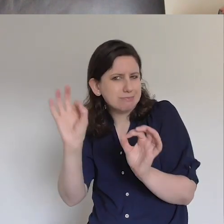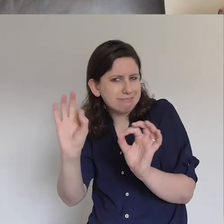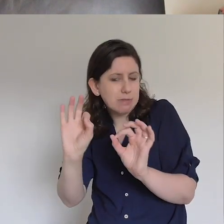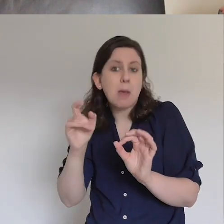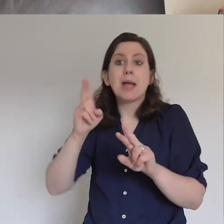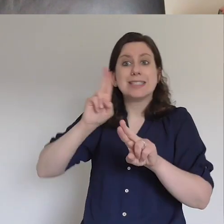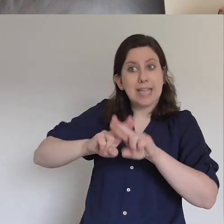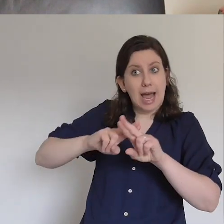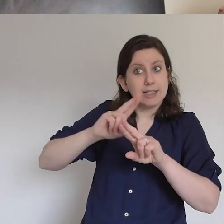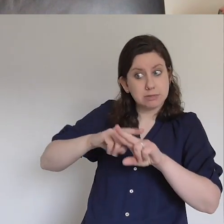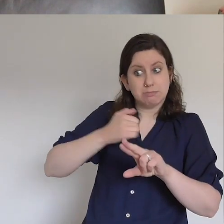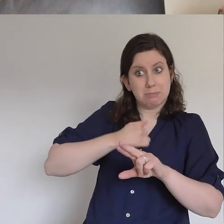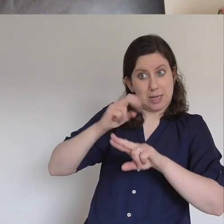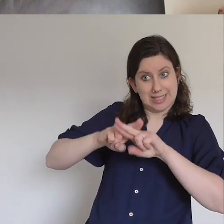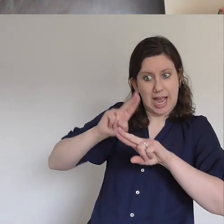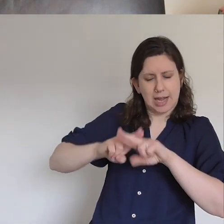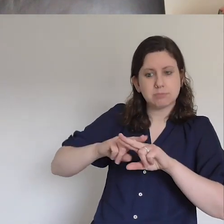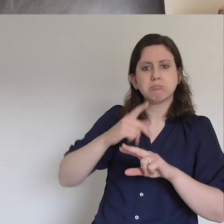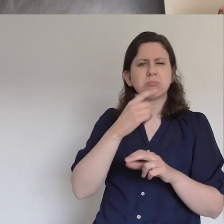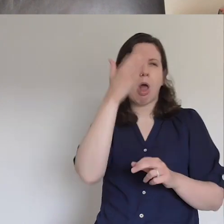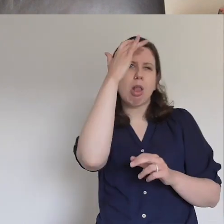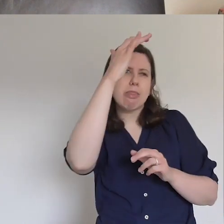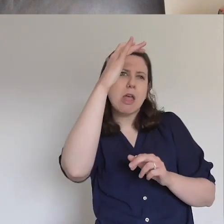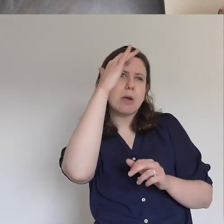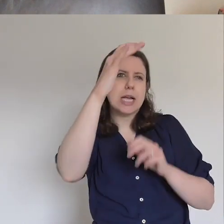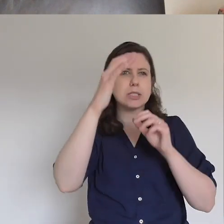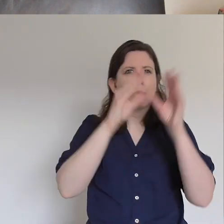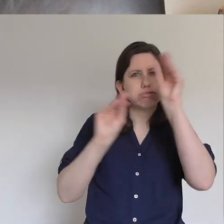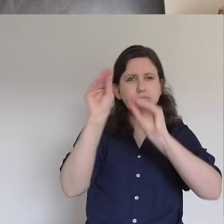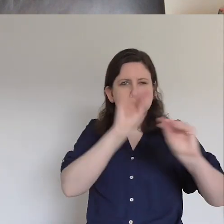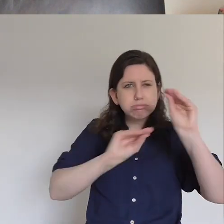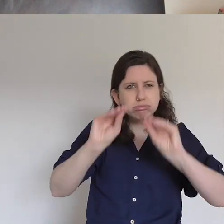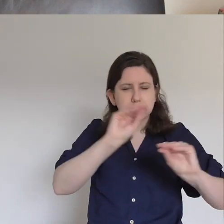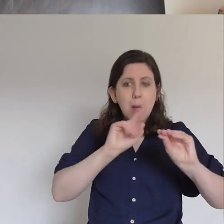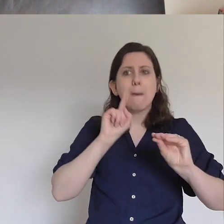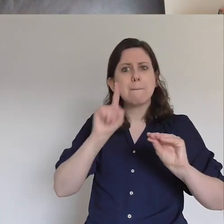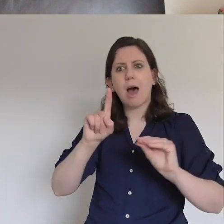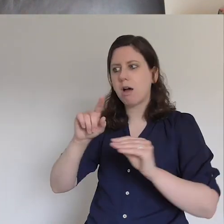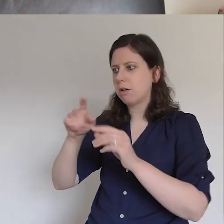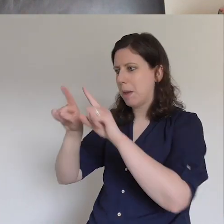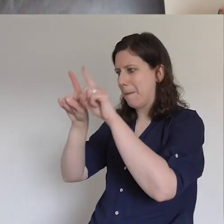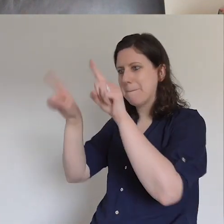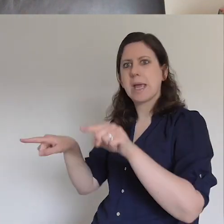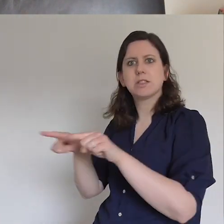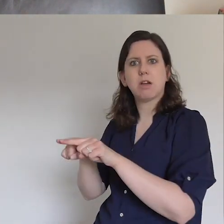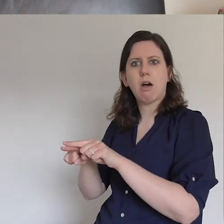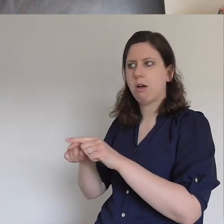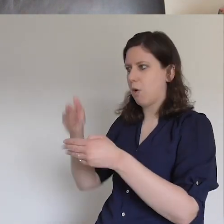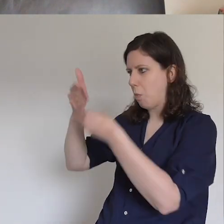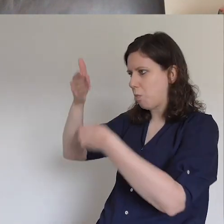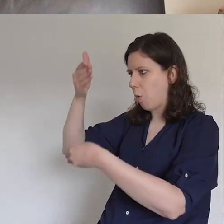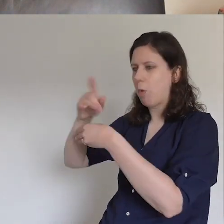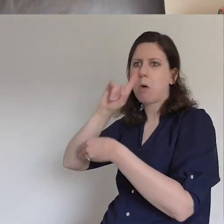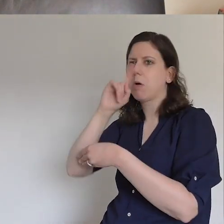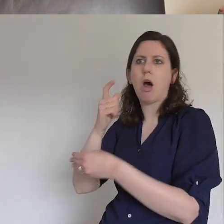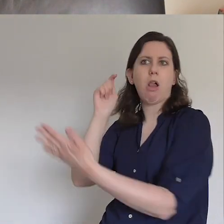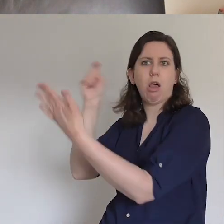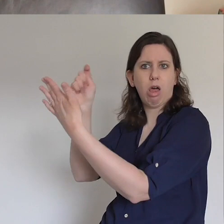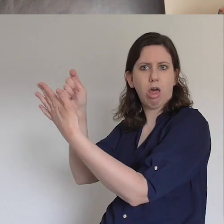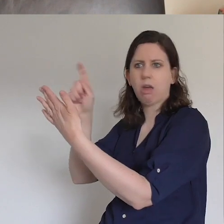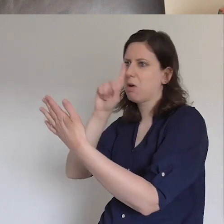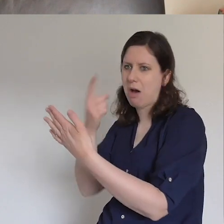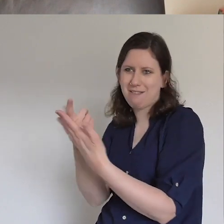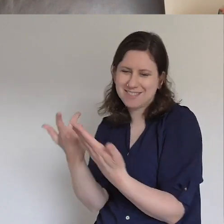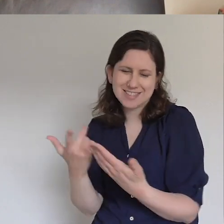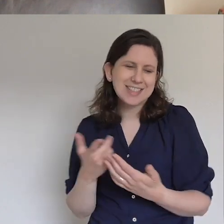but he can't put a picture on the wall. And so, into that context, I start thinking of the Sanhedrin like this. The Sanhedrin have got mega brains, but no common